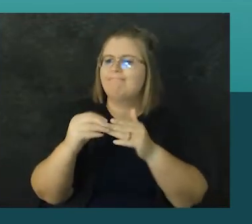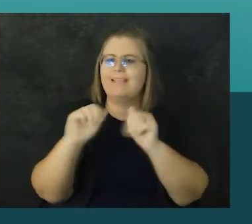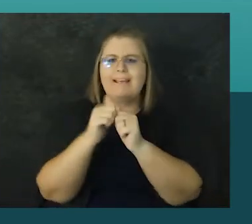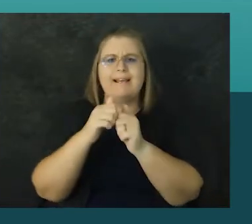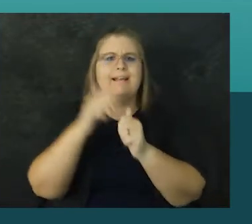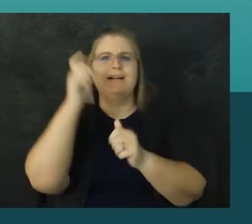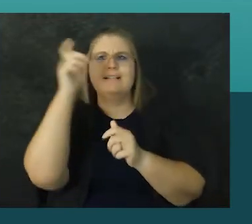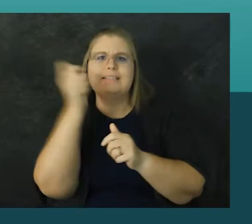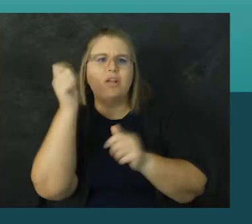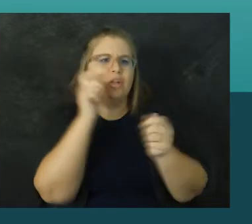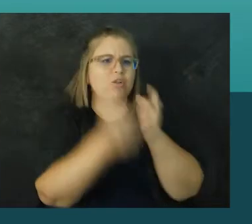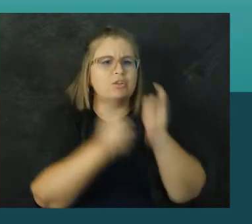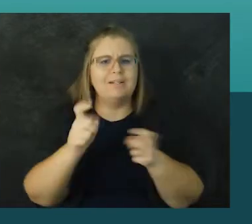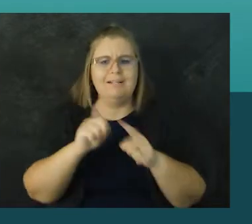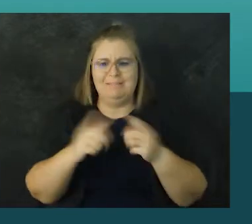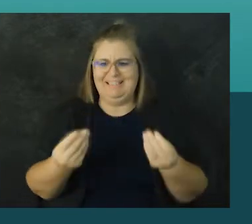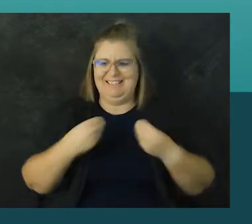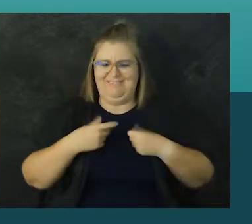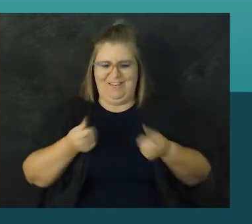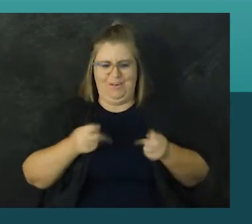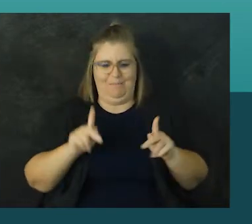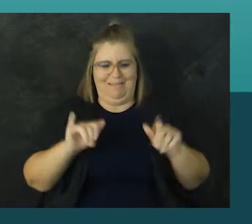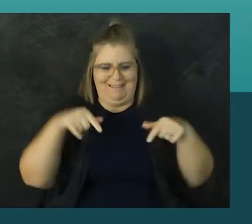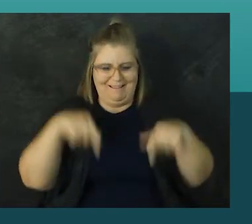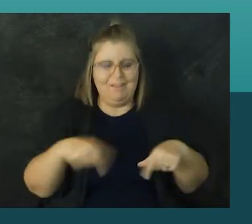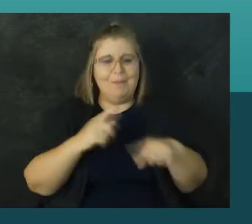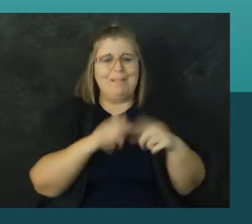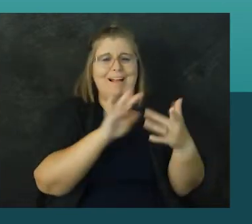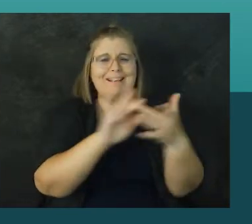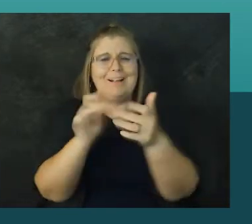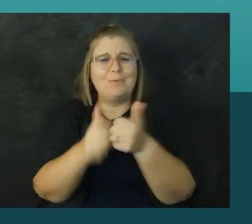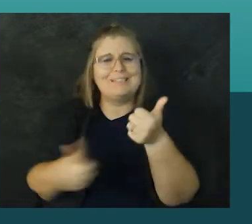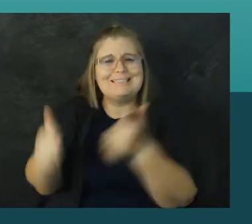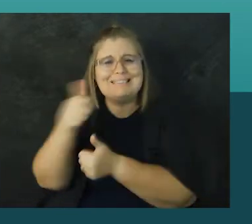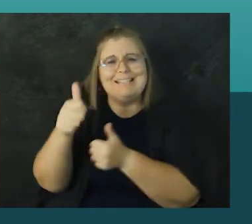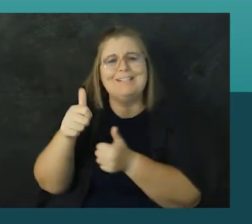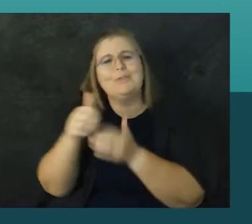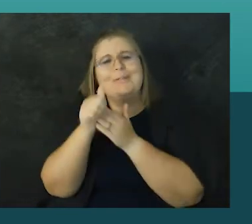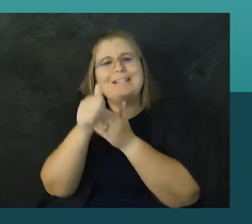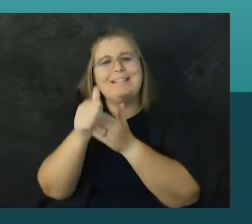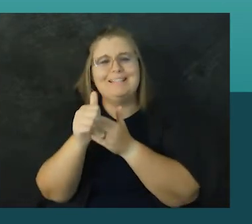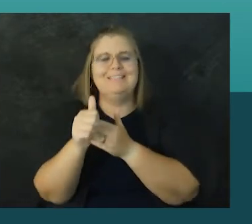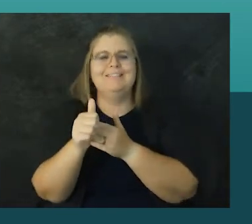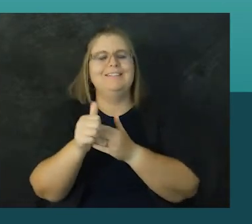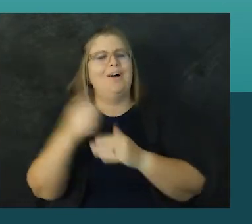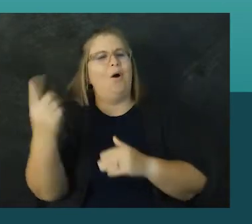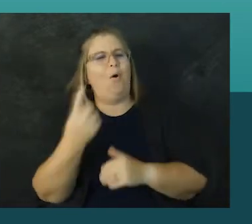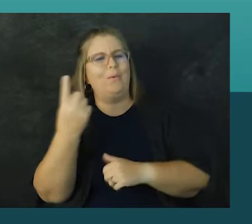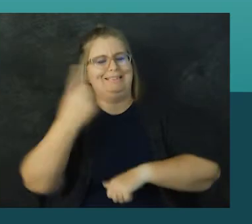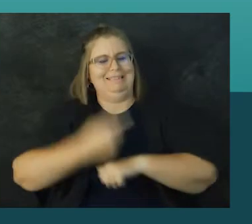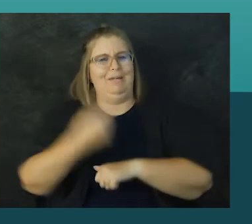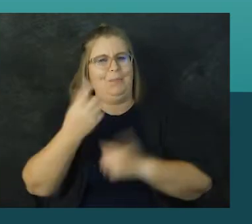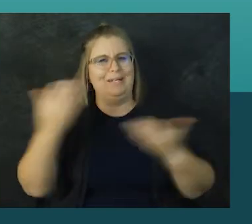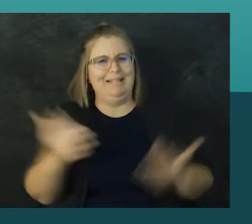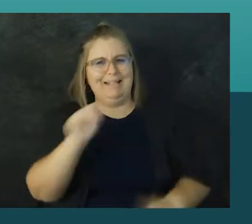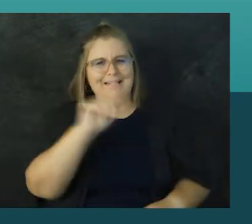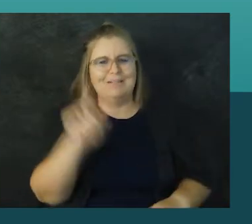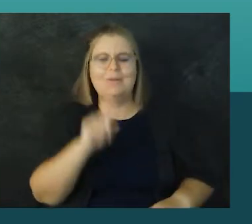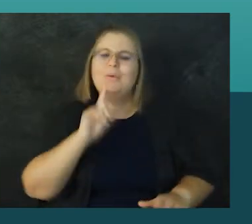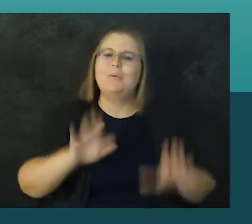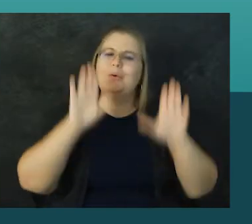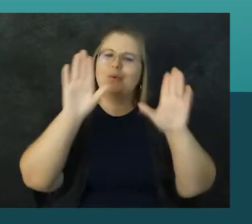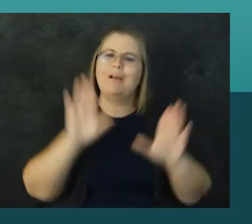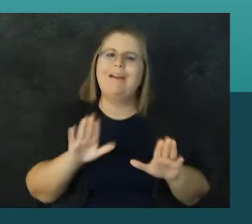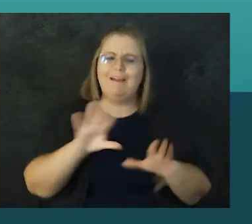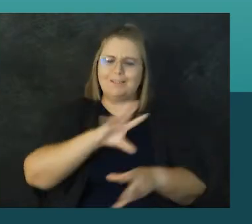comes to providing scholarships and have given opportunities such as this, as well as networking with senior leaders of Amazon. It's